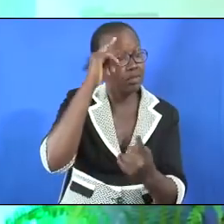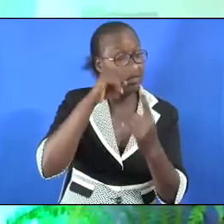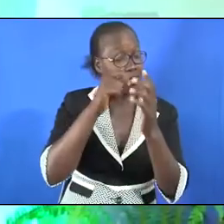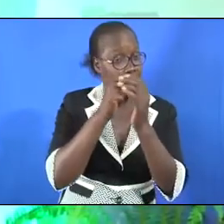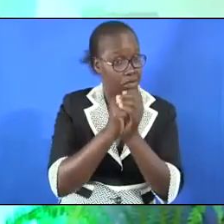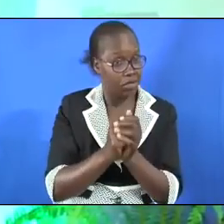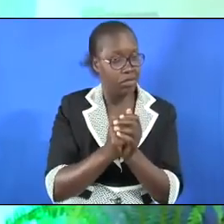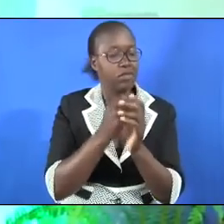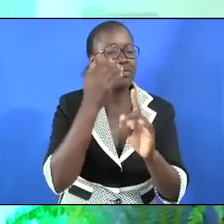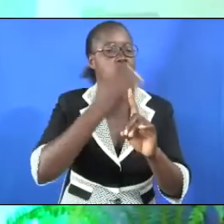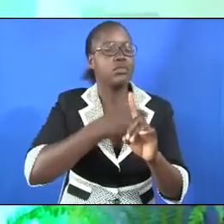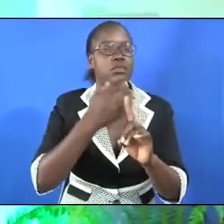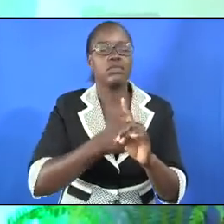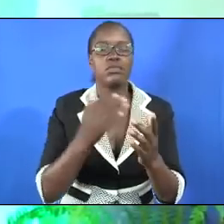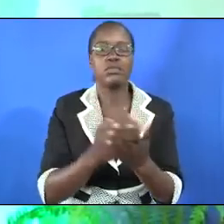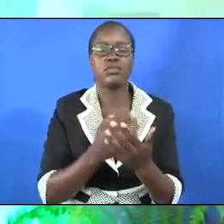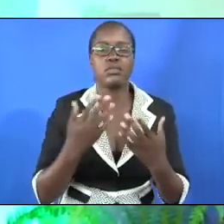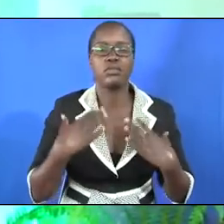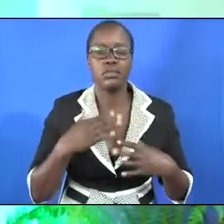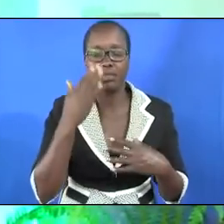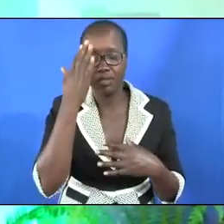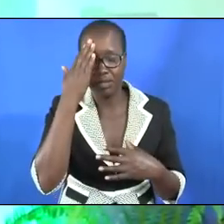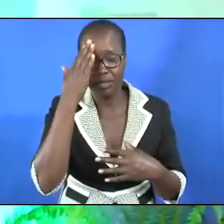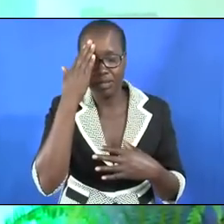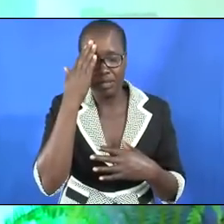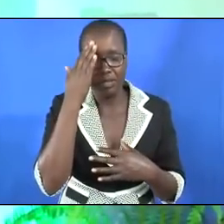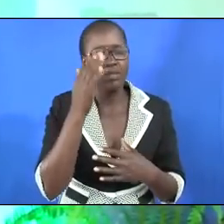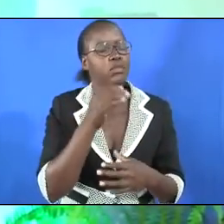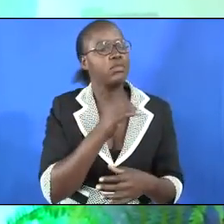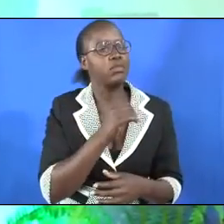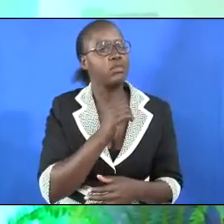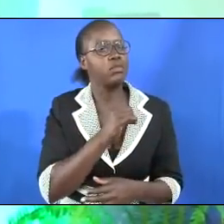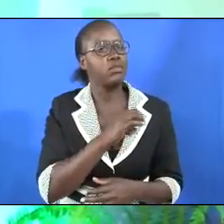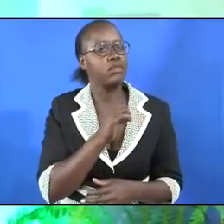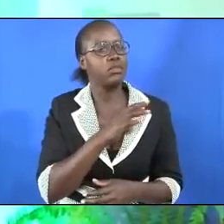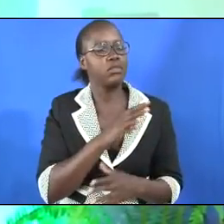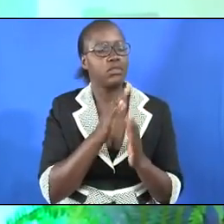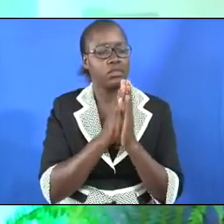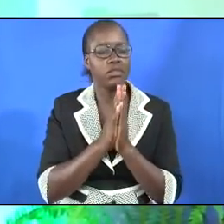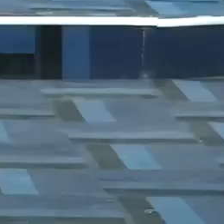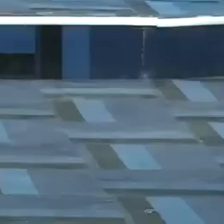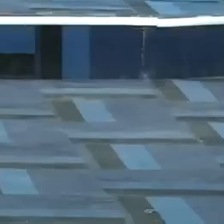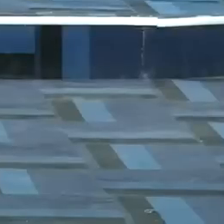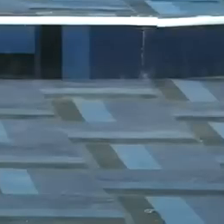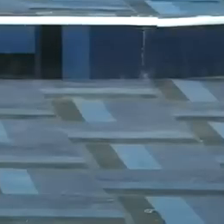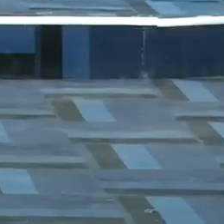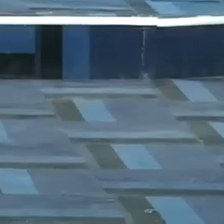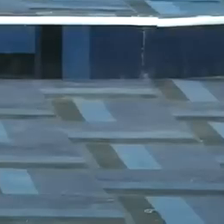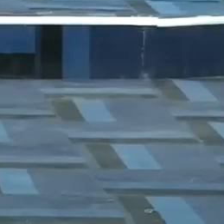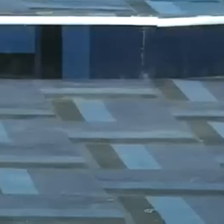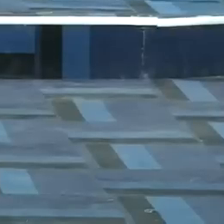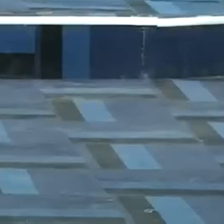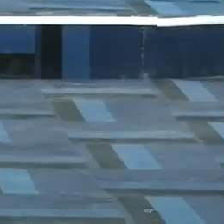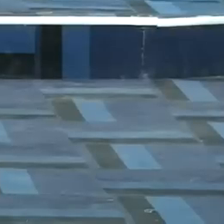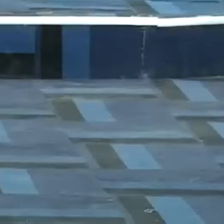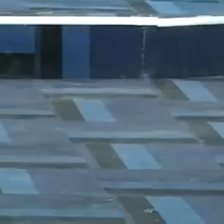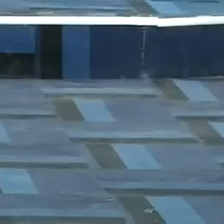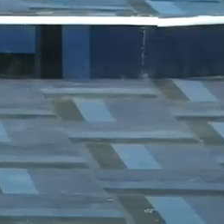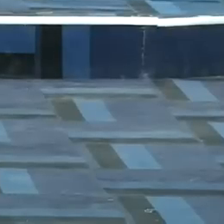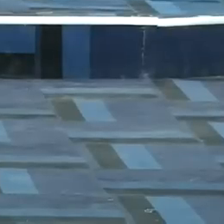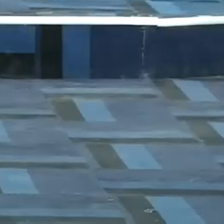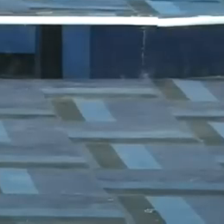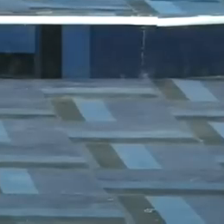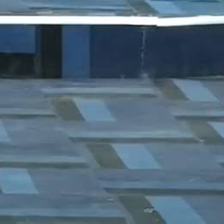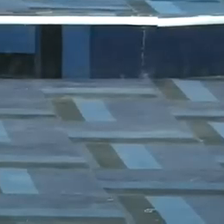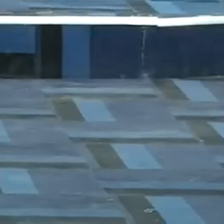some there were some people in Israel who revered God who families who revered God and who guided their